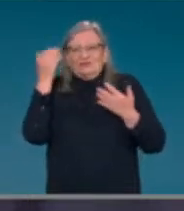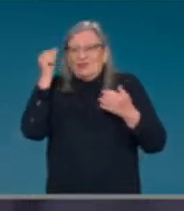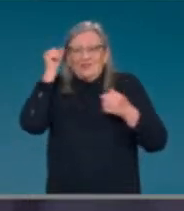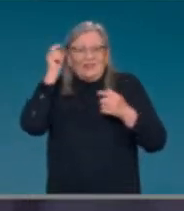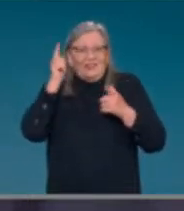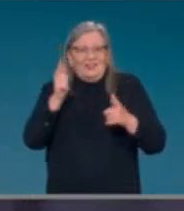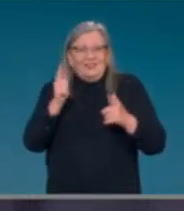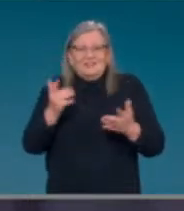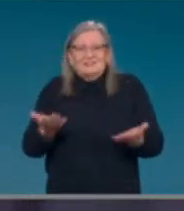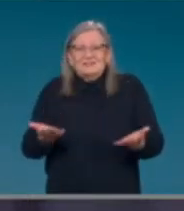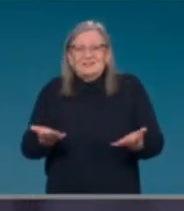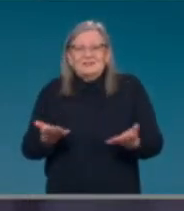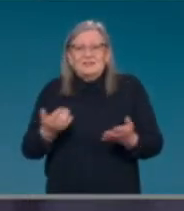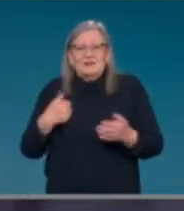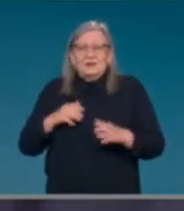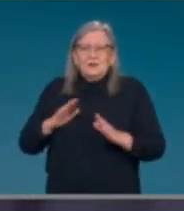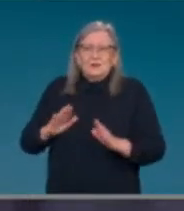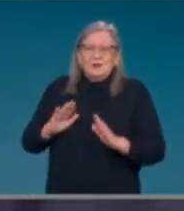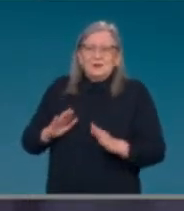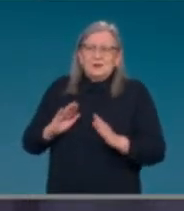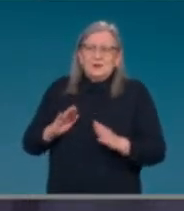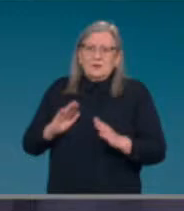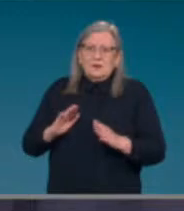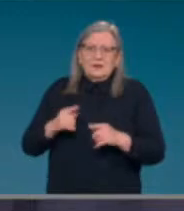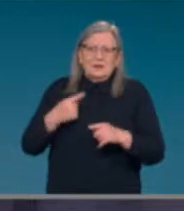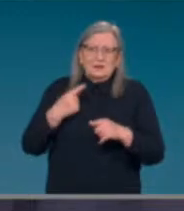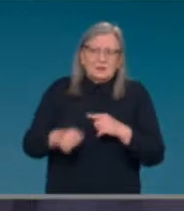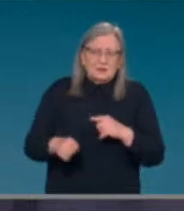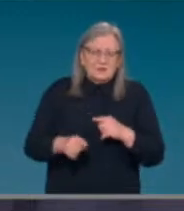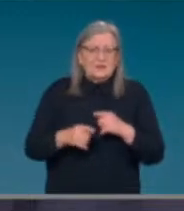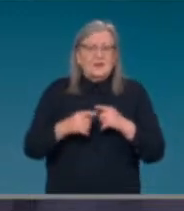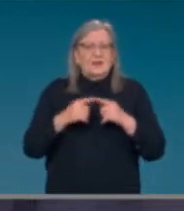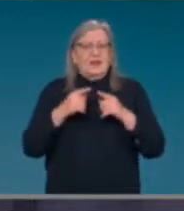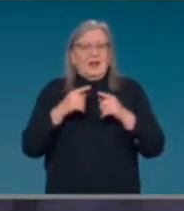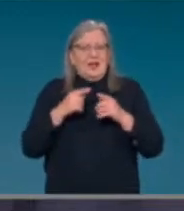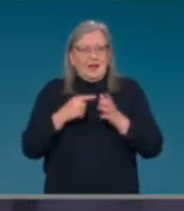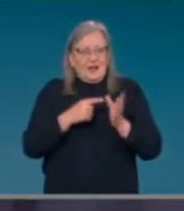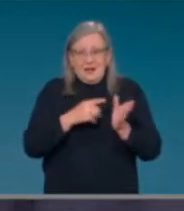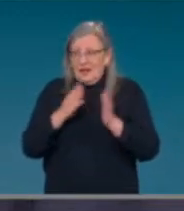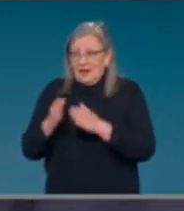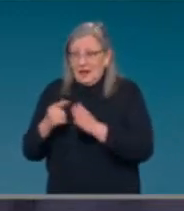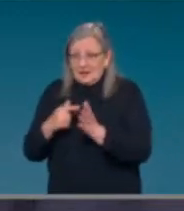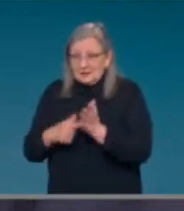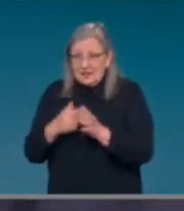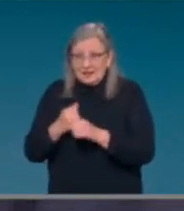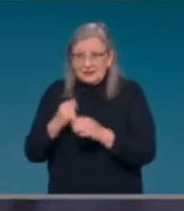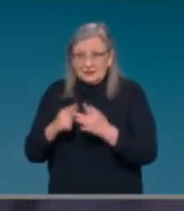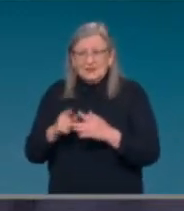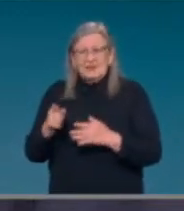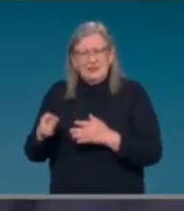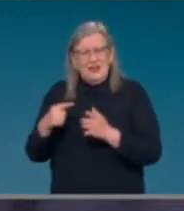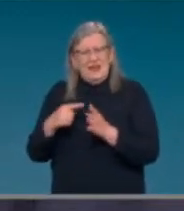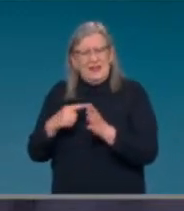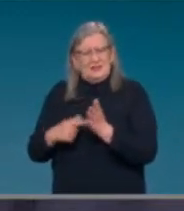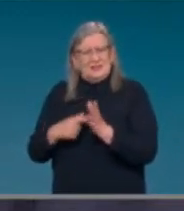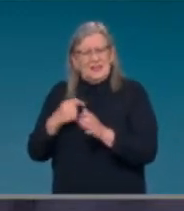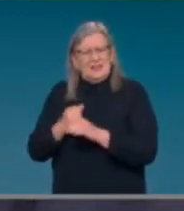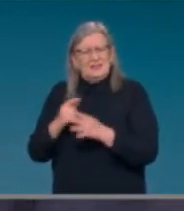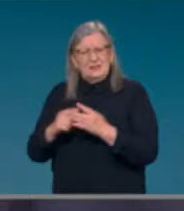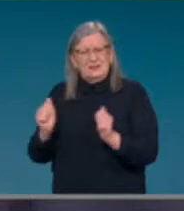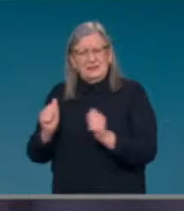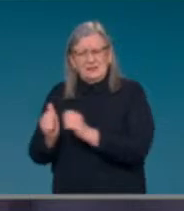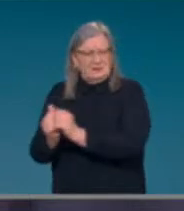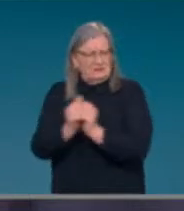final advice from ATAGI, but they've been working very closely with the TGA throughout. And,